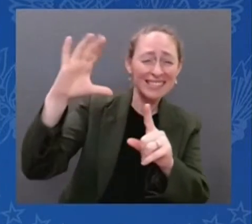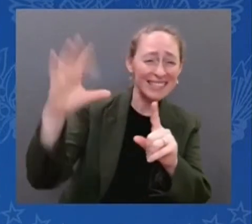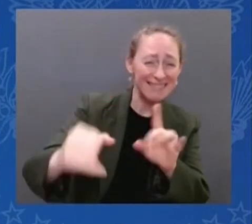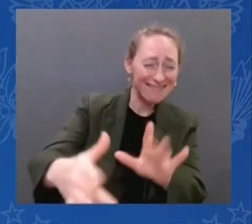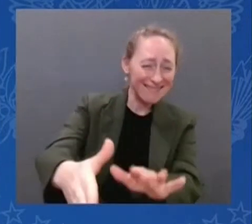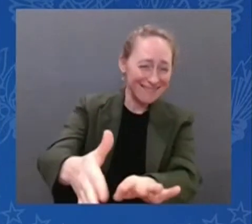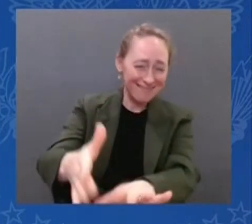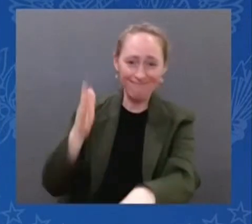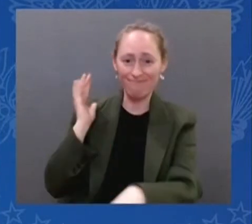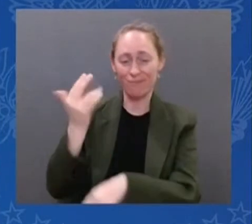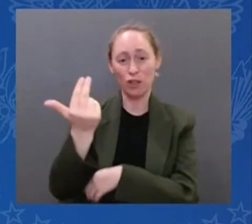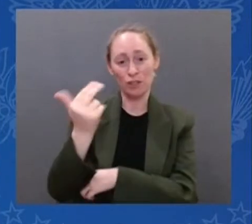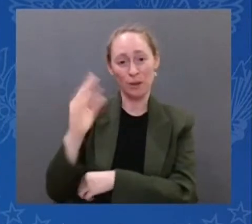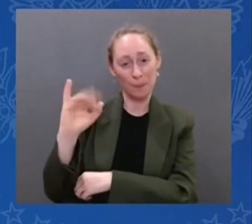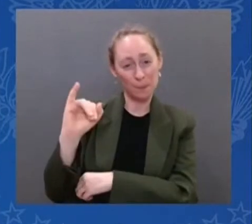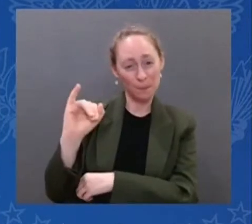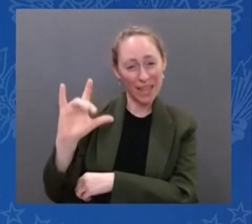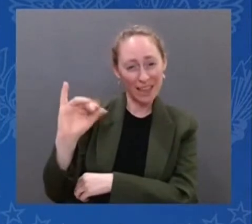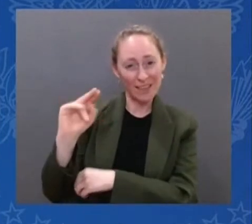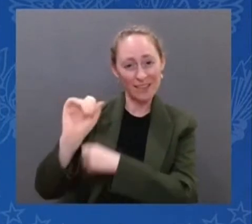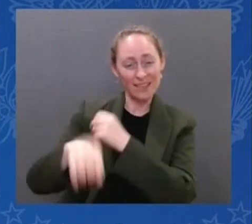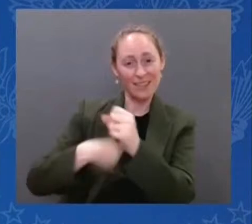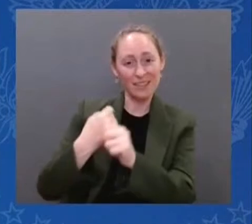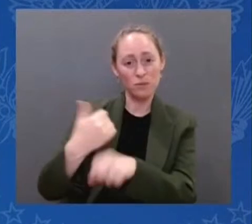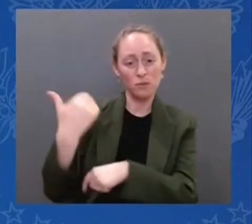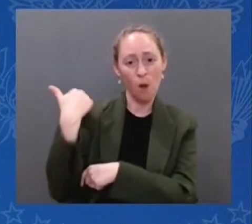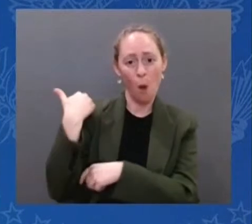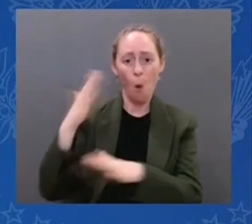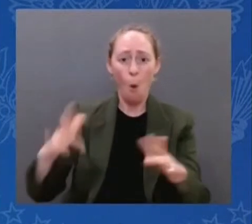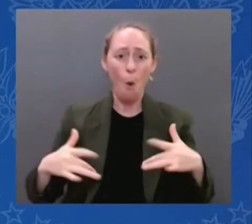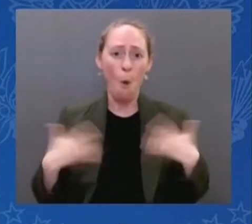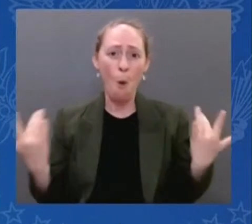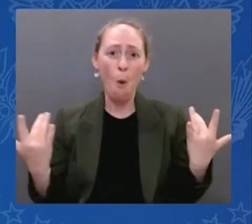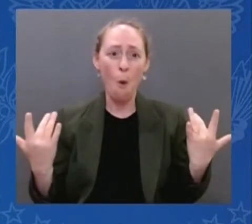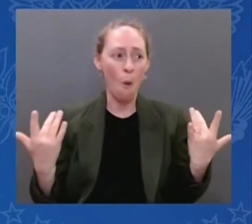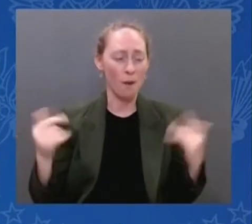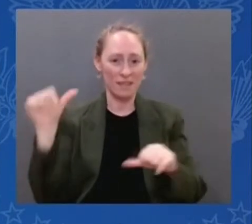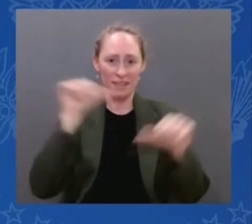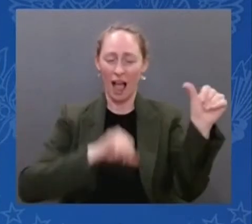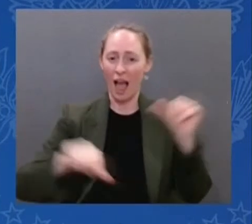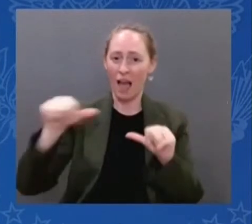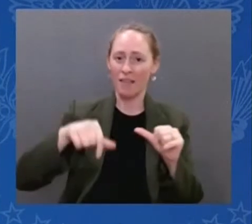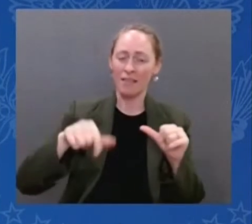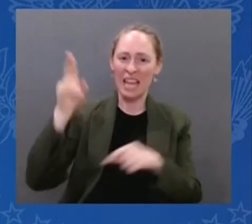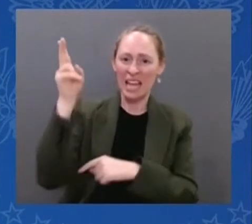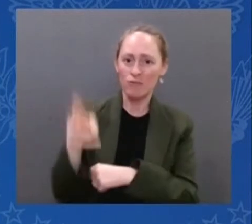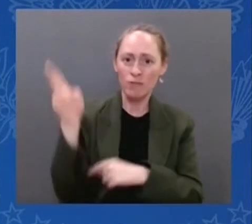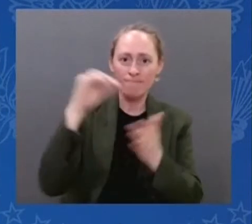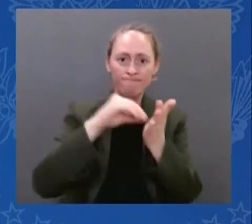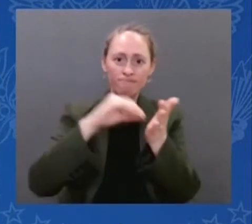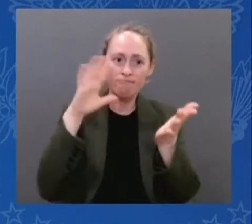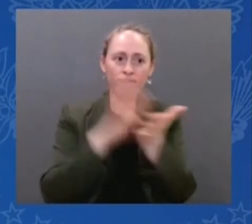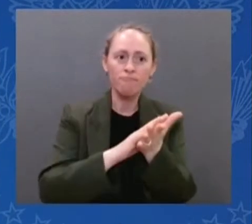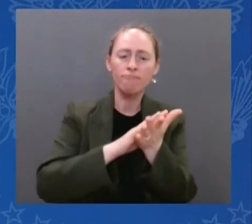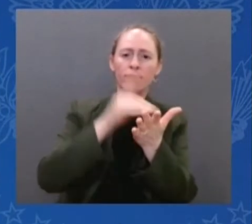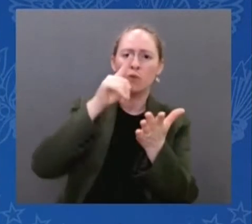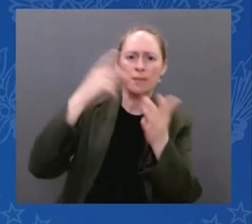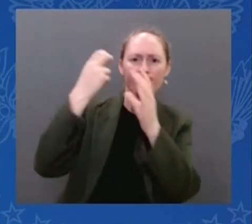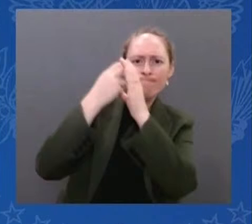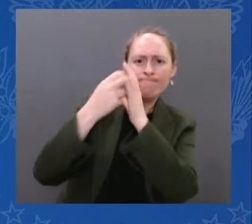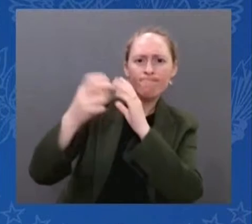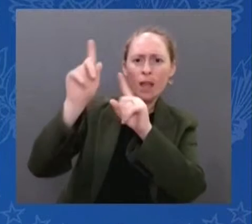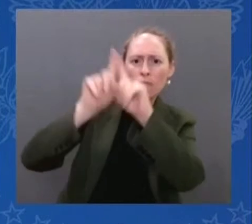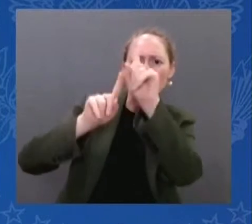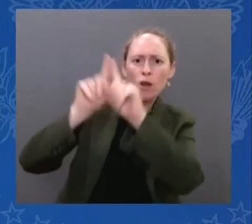for astronomy and space exploration, for America and all of humanity. You know, as an international collaboration, this